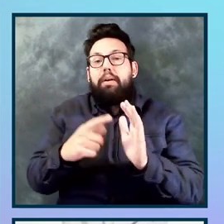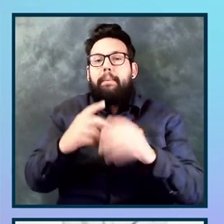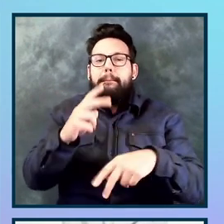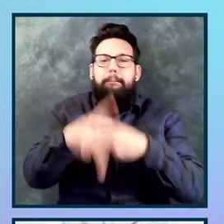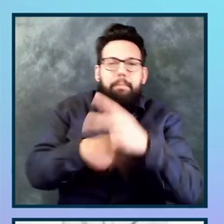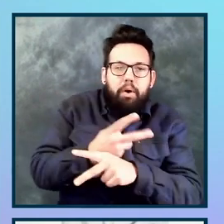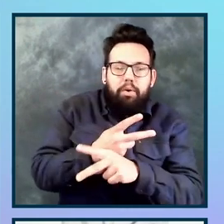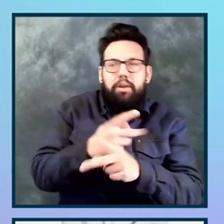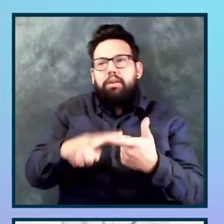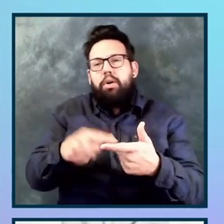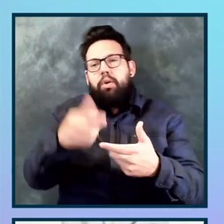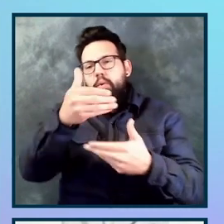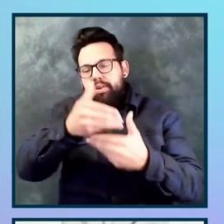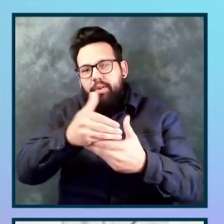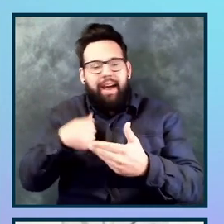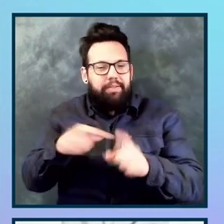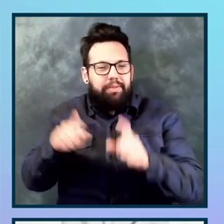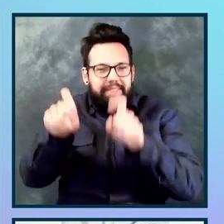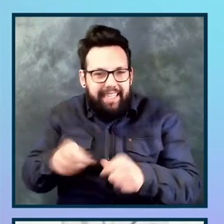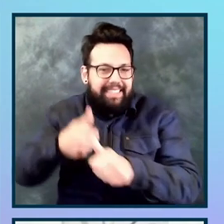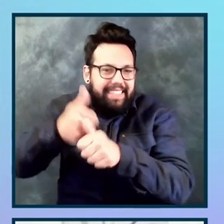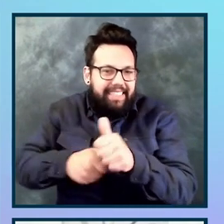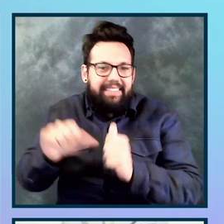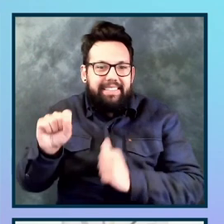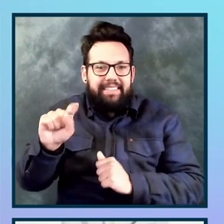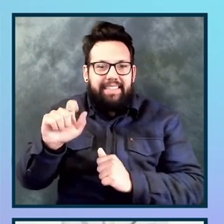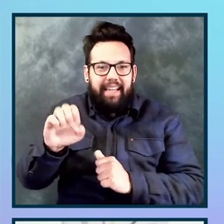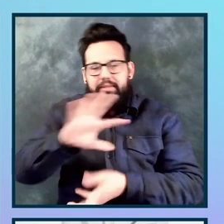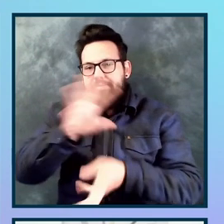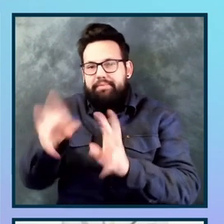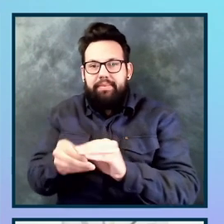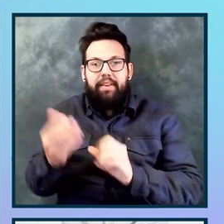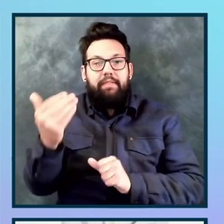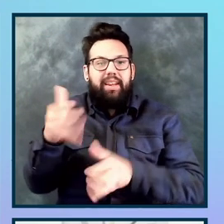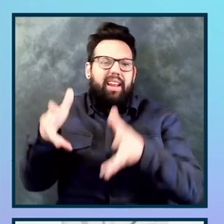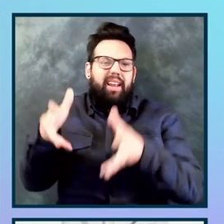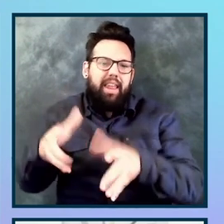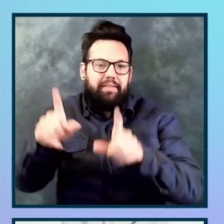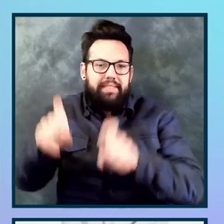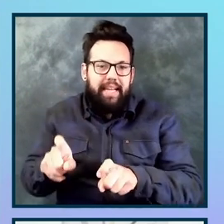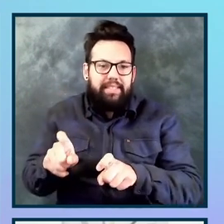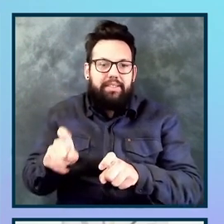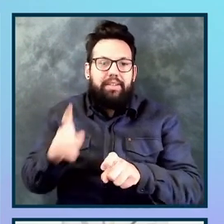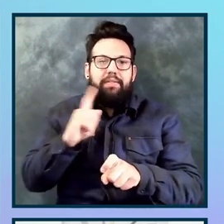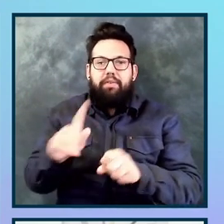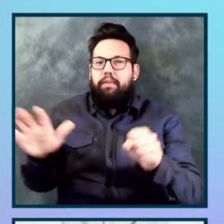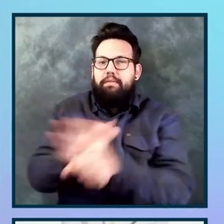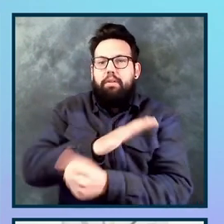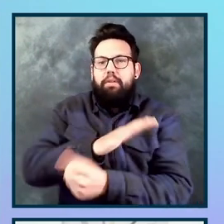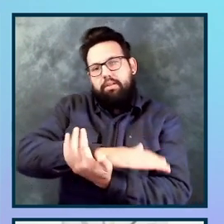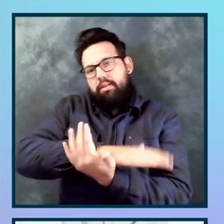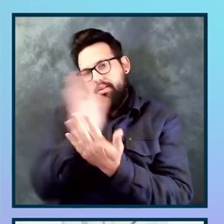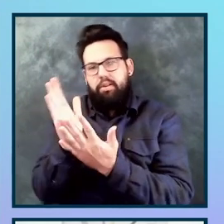that. Um, but we give you the 15 things that you have to do that remain to be done for full hundred percent